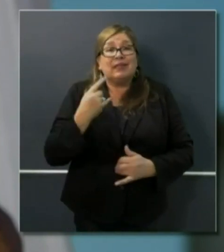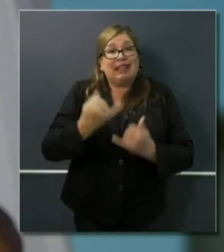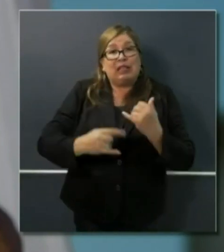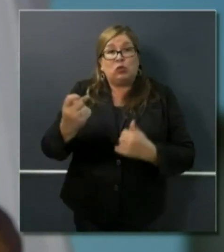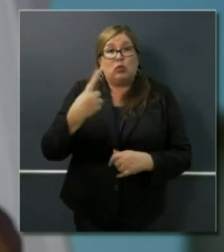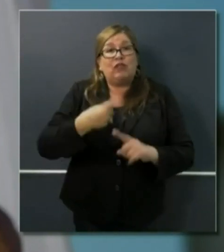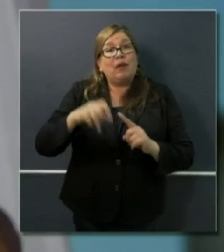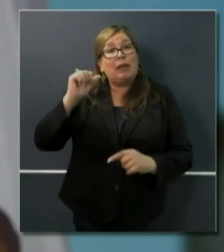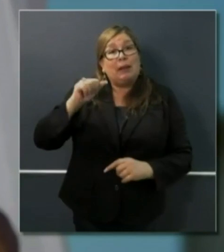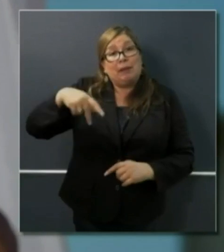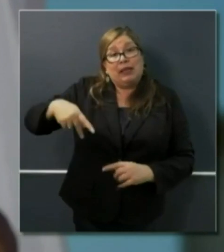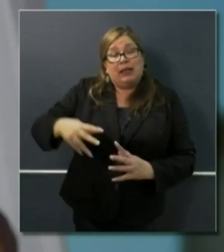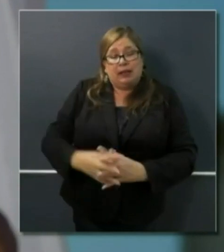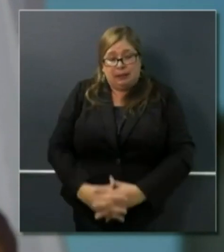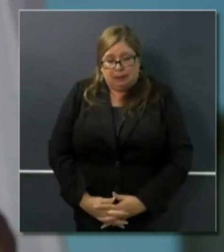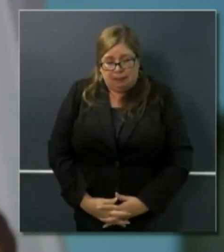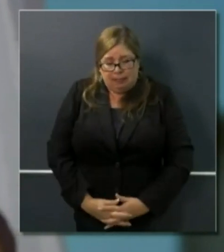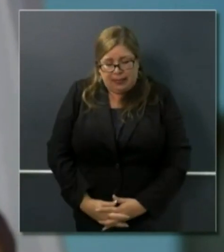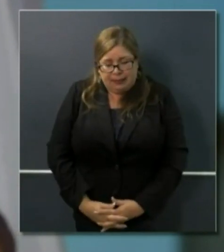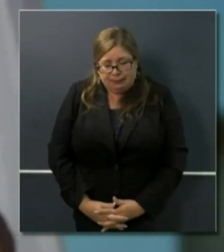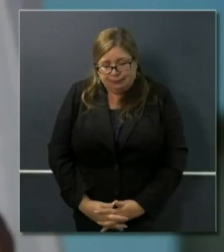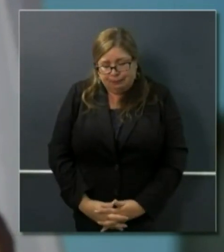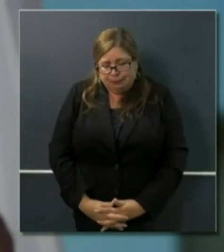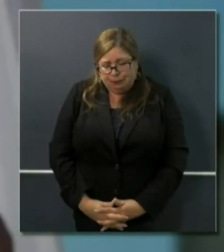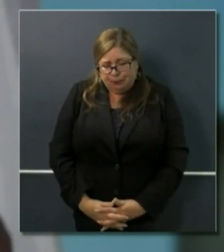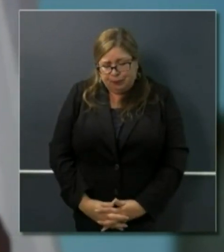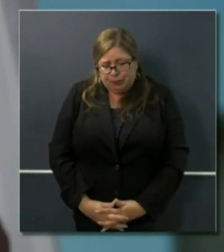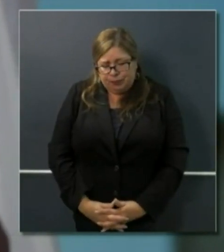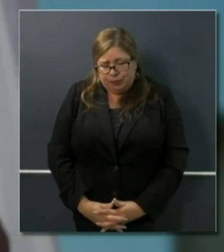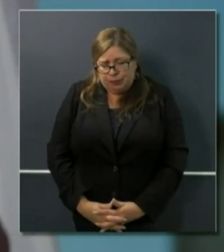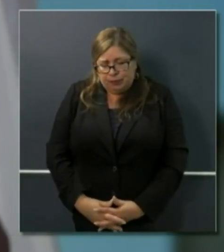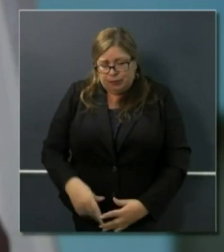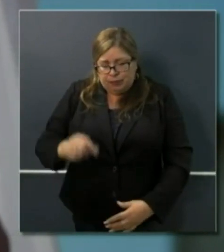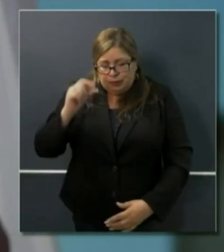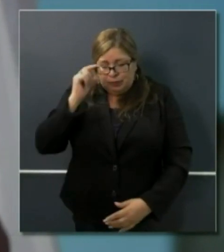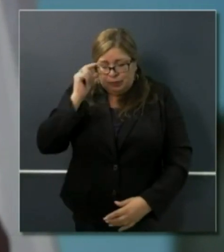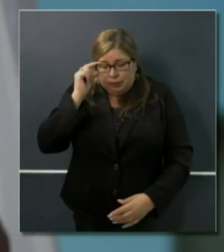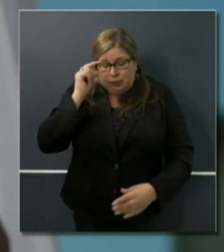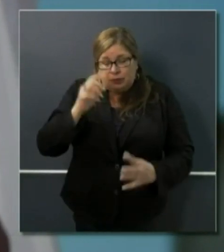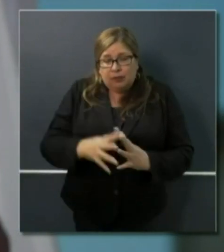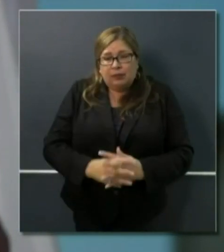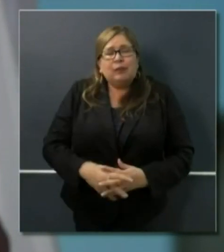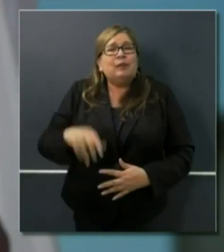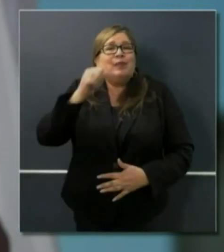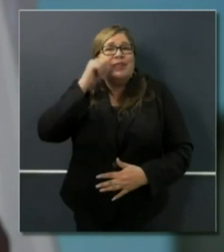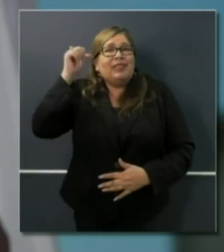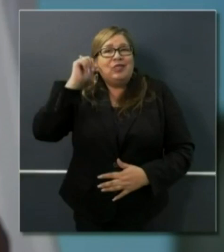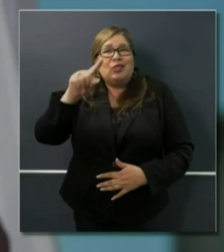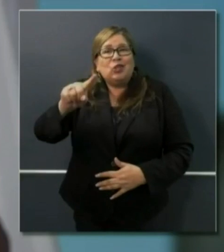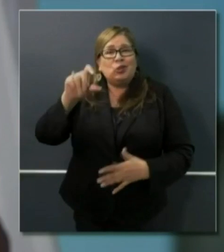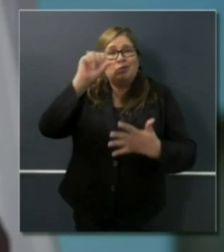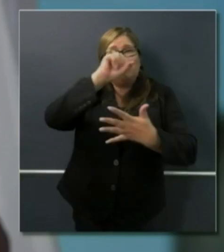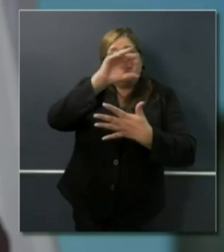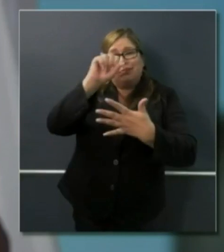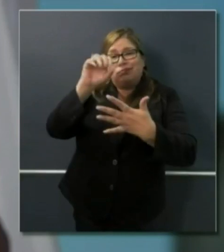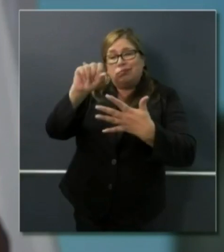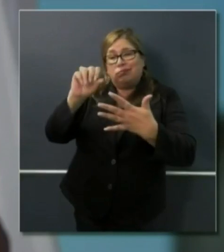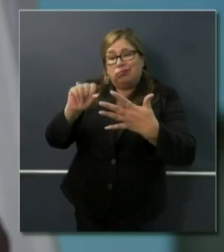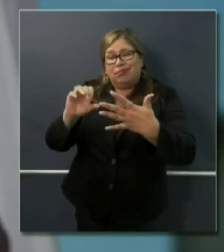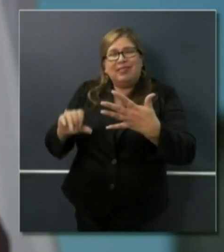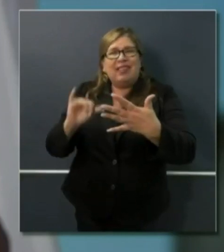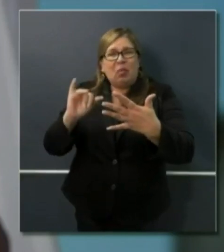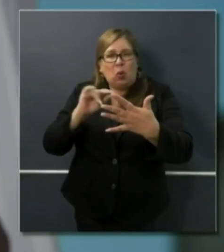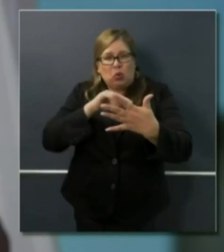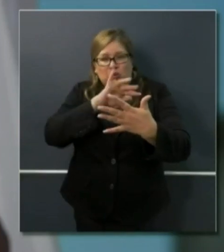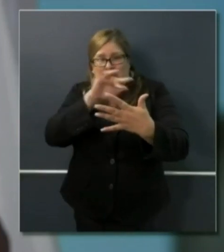Hi, Governor. So yesterday, you know, you announced the roadmap for reopening California, and I'm just wondering, in the 24 hours since